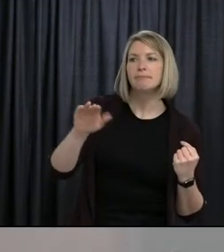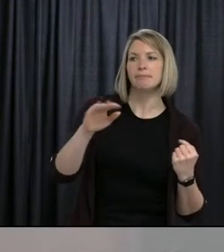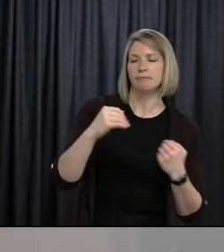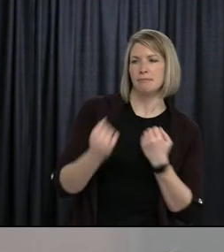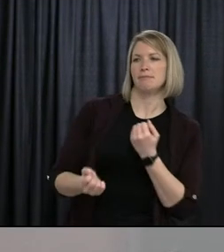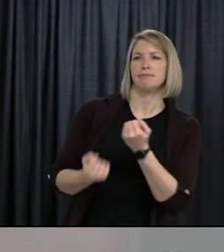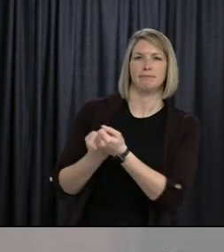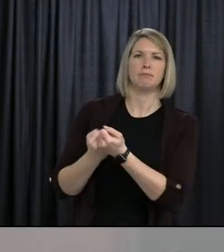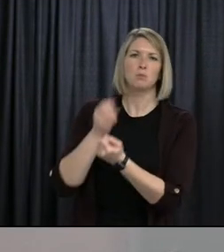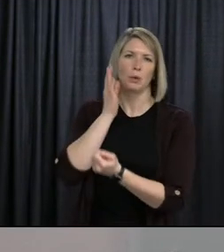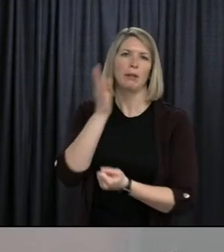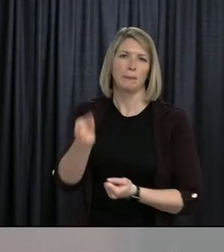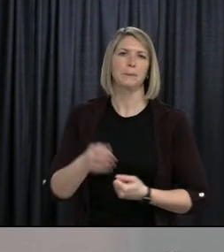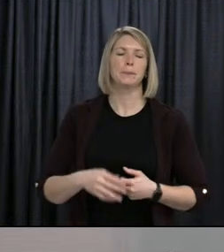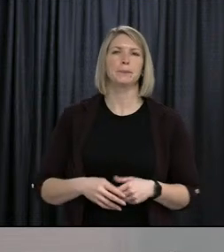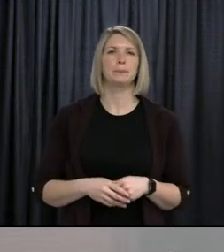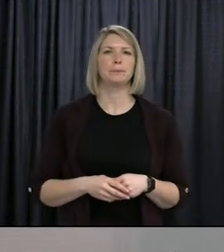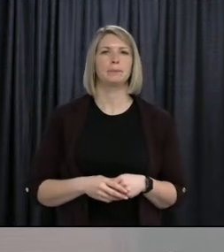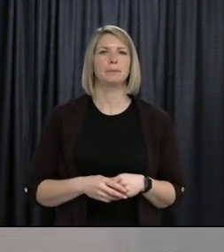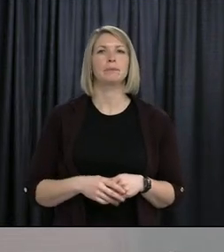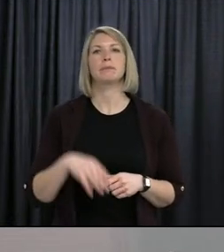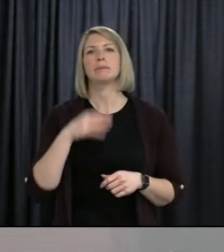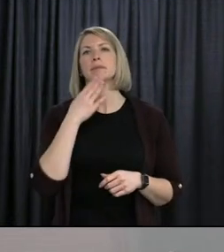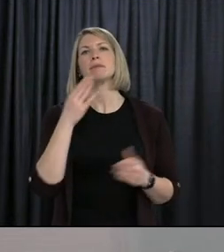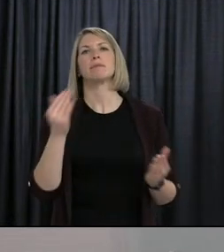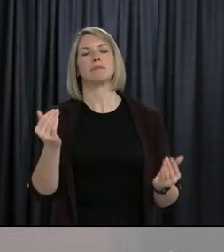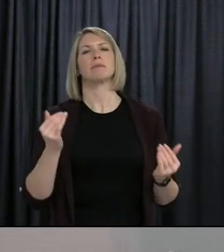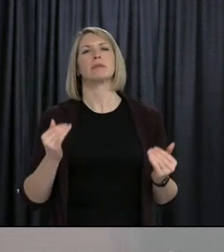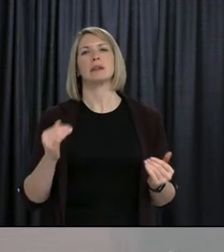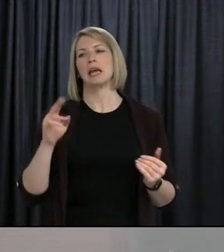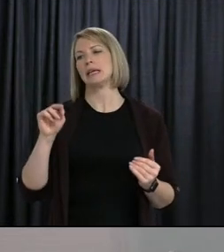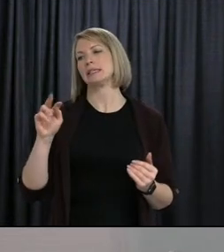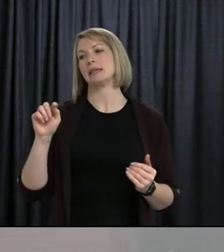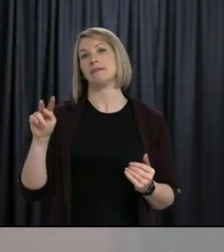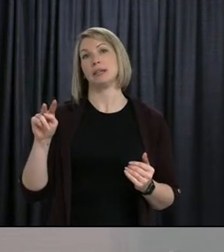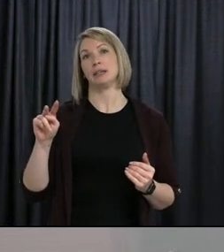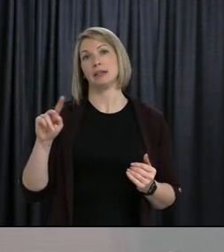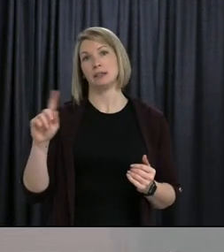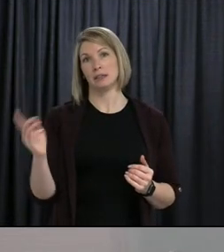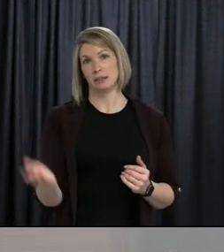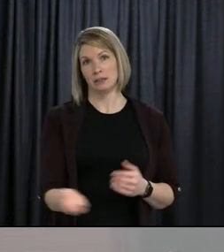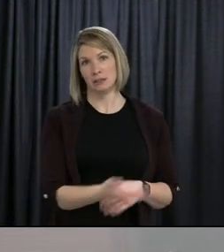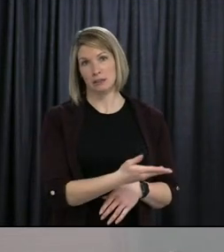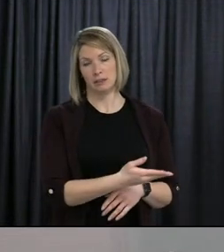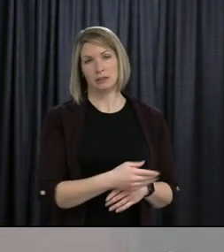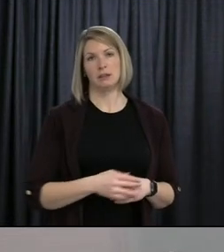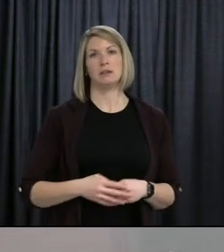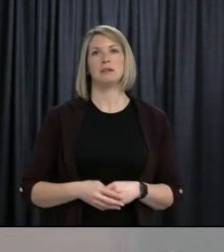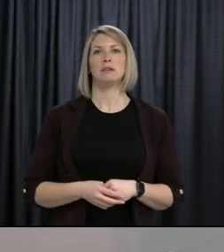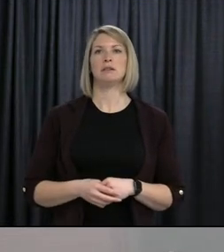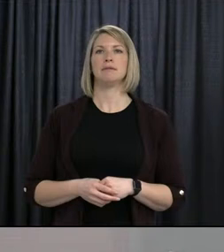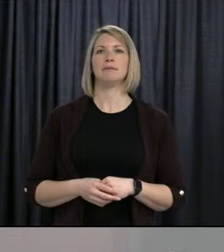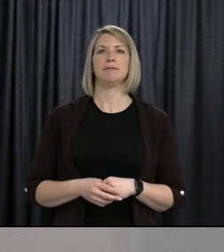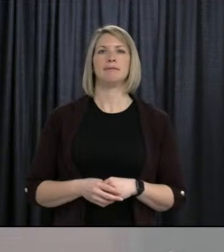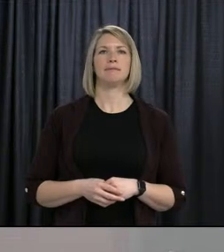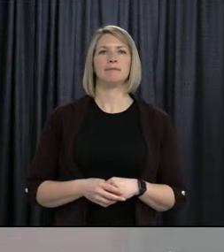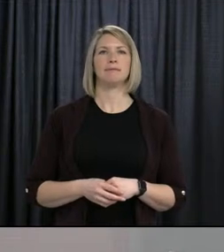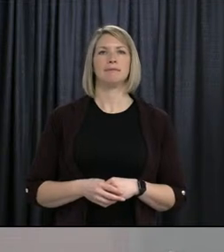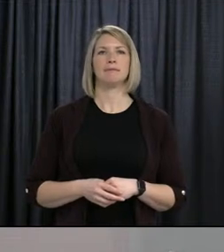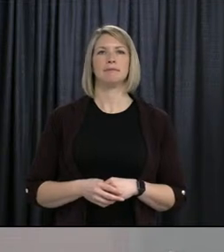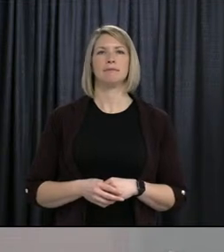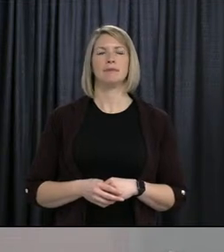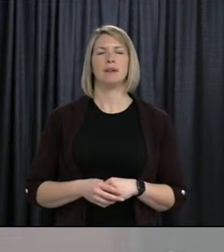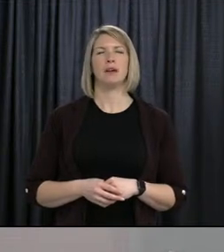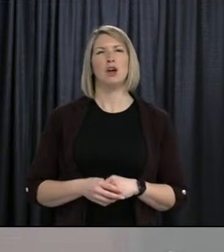Thank you. Thank you, Brian. Jodie Cook in TV News. Do you have a final question? Yeah, thanks. On the topic of